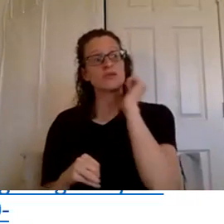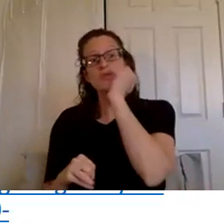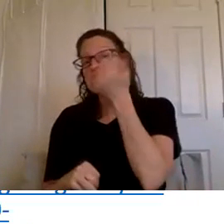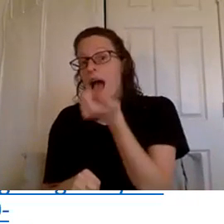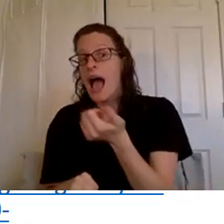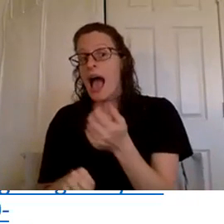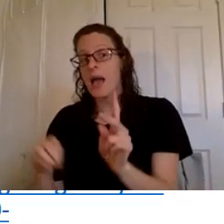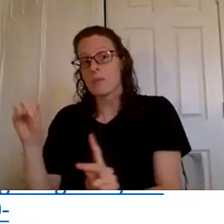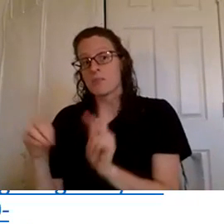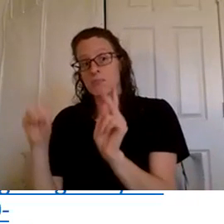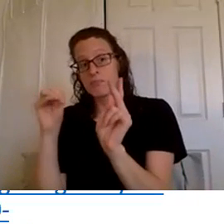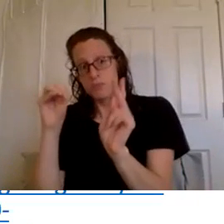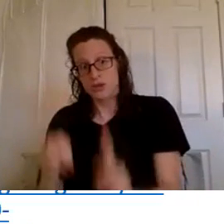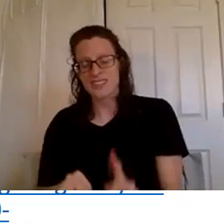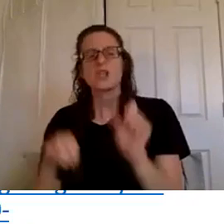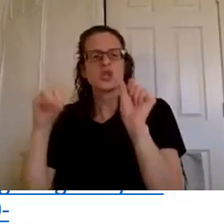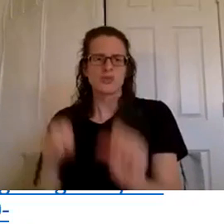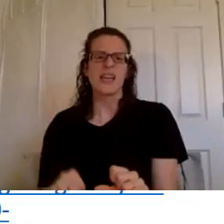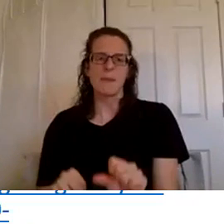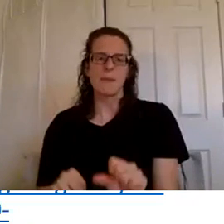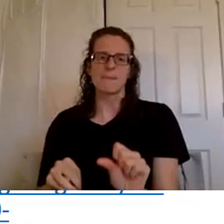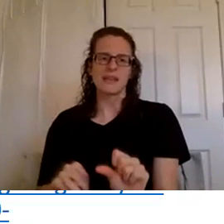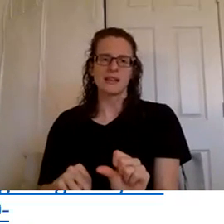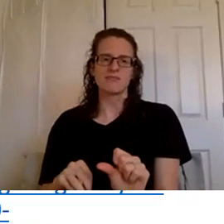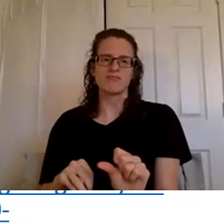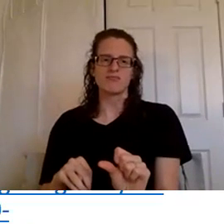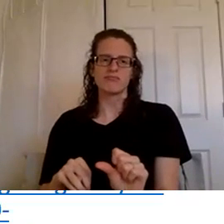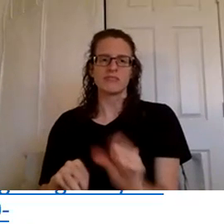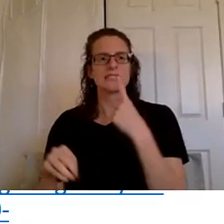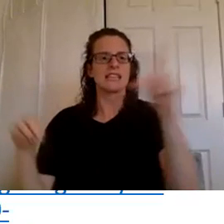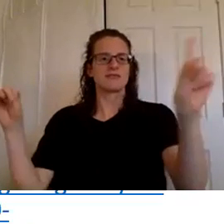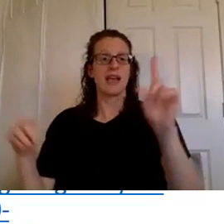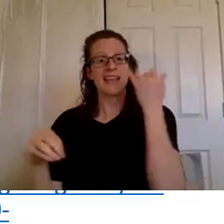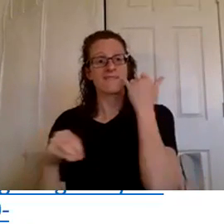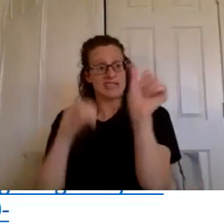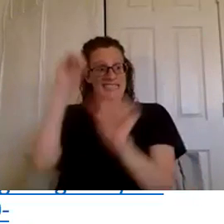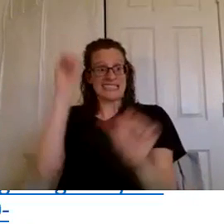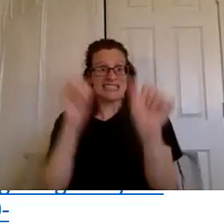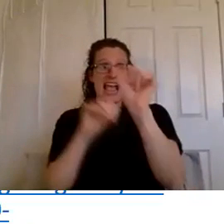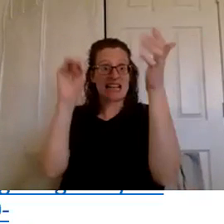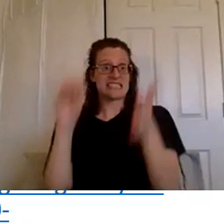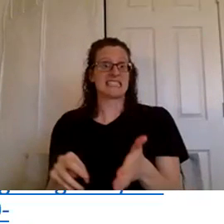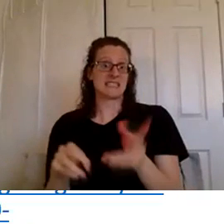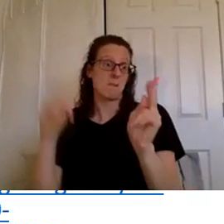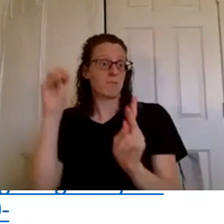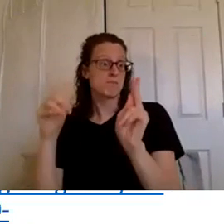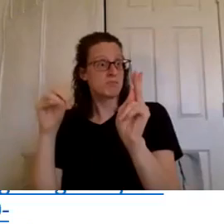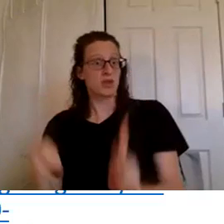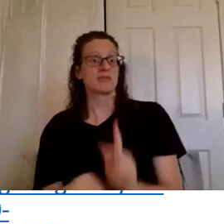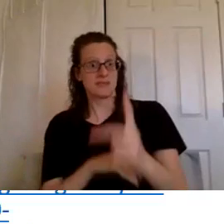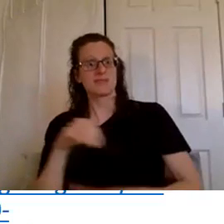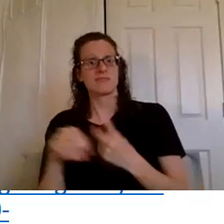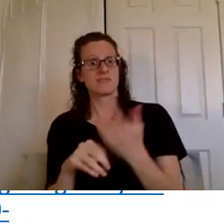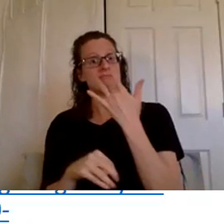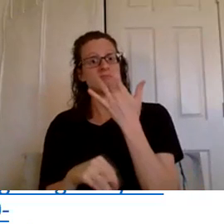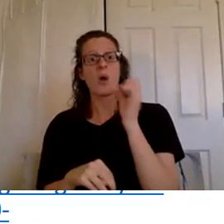you can be successful okay if you're a sciencey person you can be successful um if you just love to have